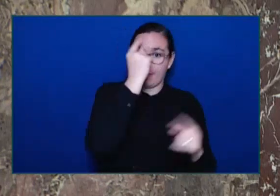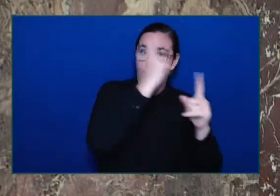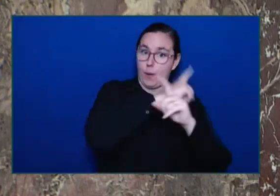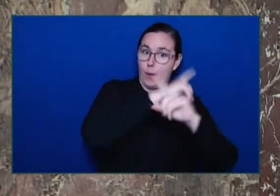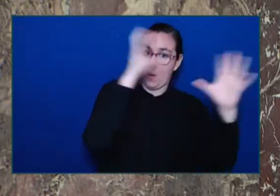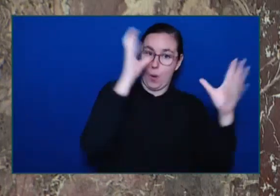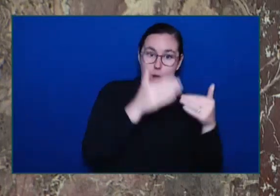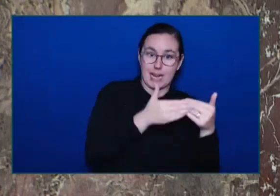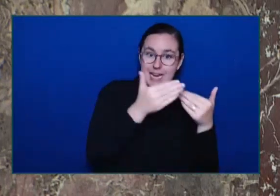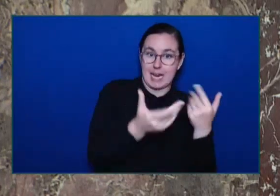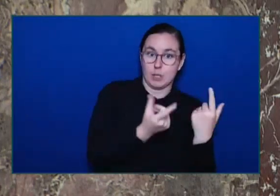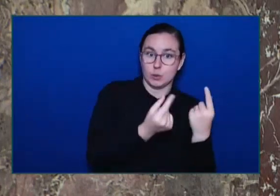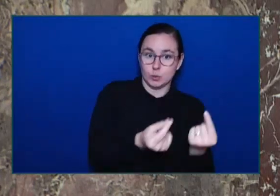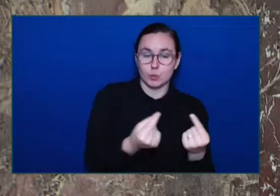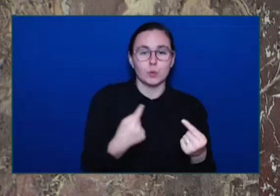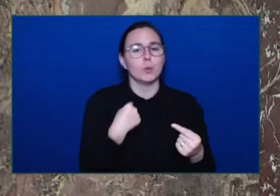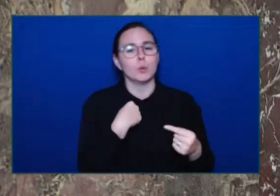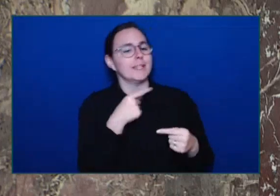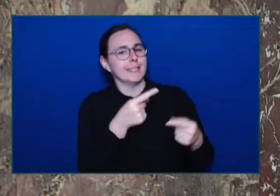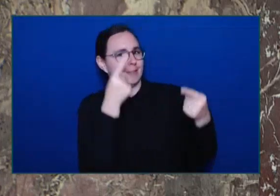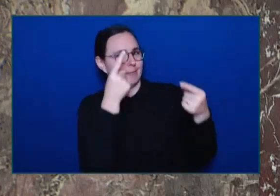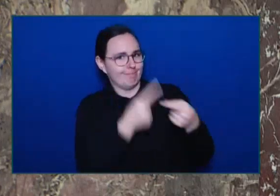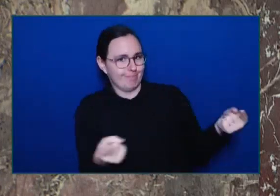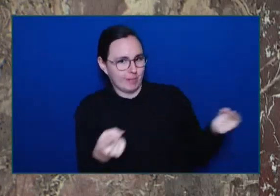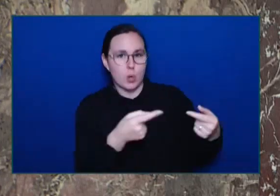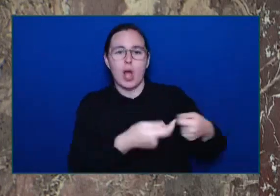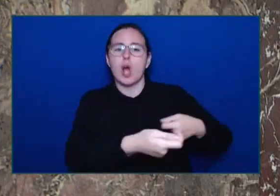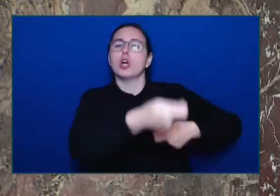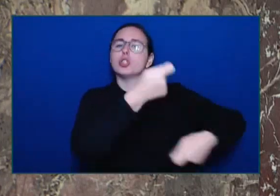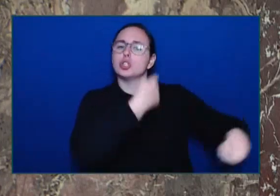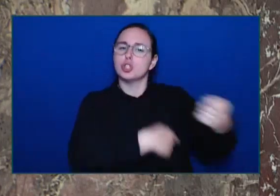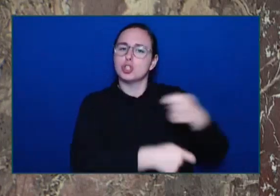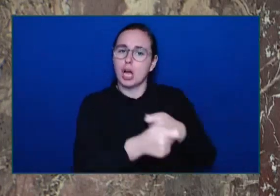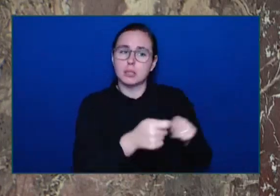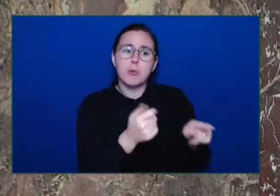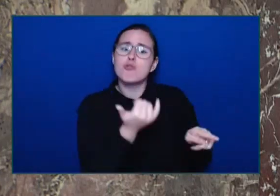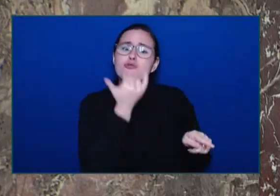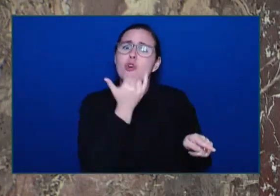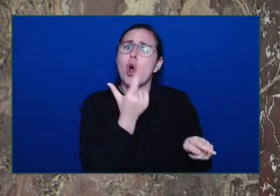decisions To replace the board But I stand by it There was no wrongdoing On the part of the board